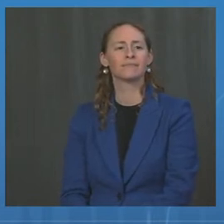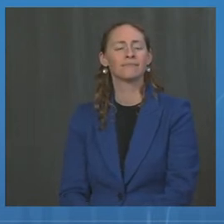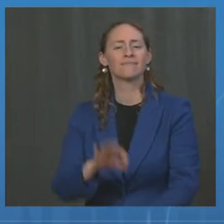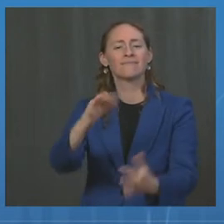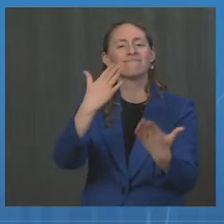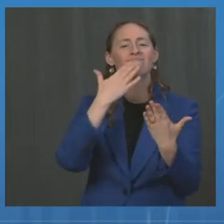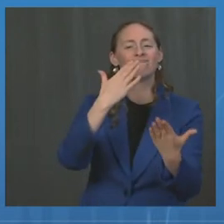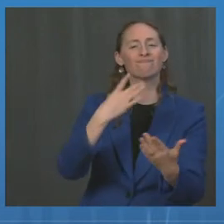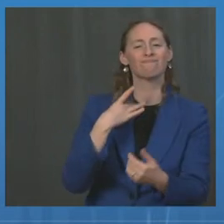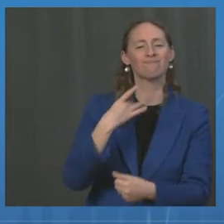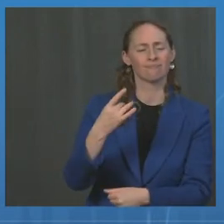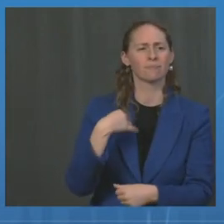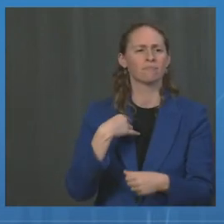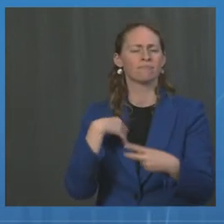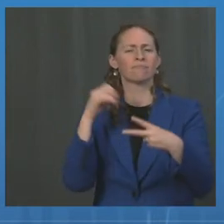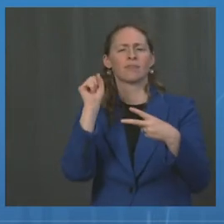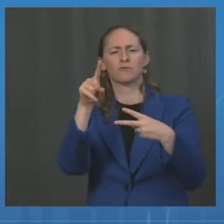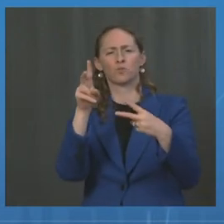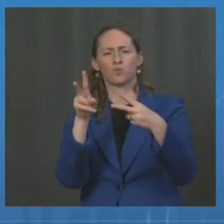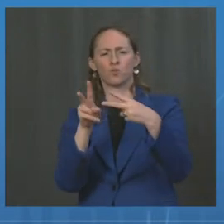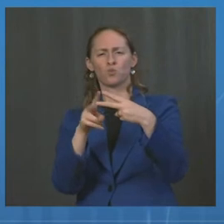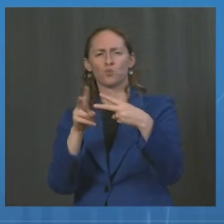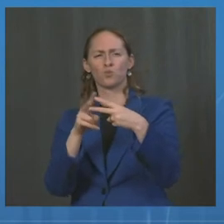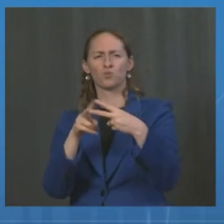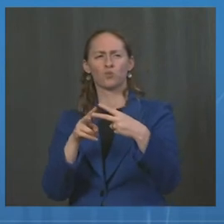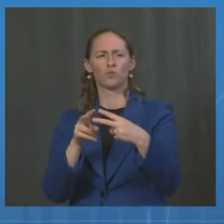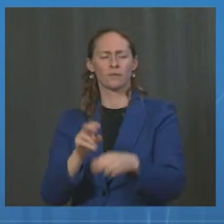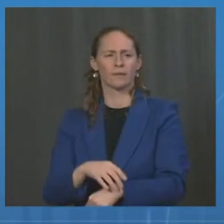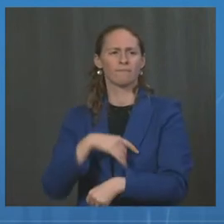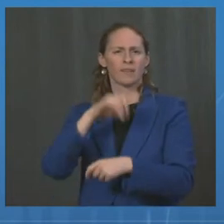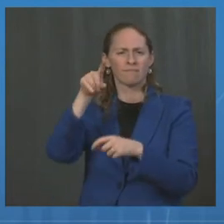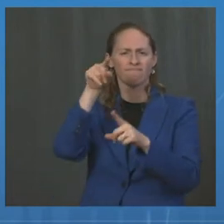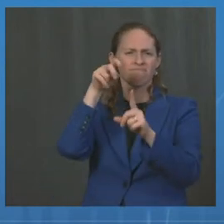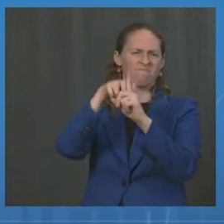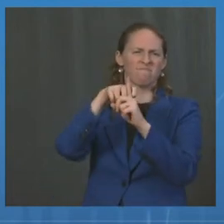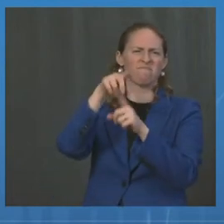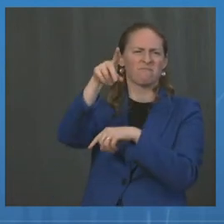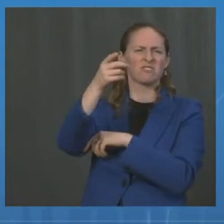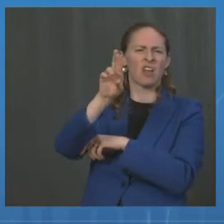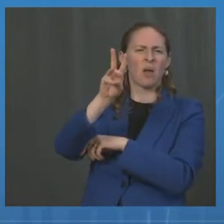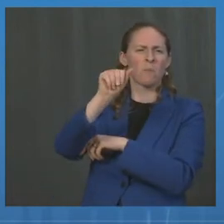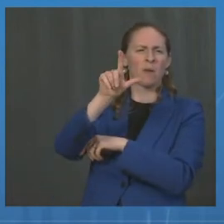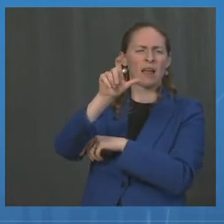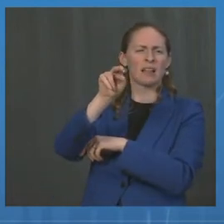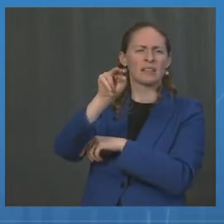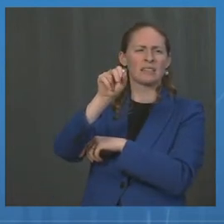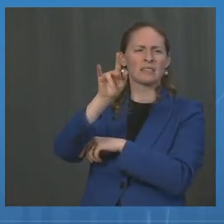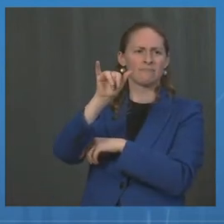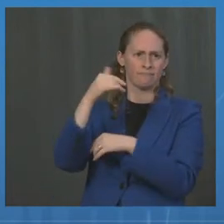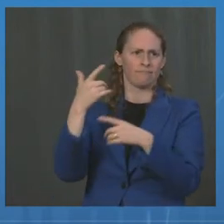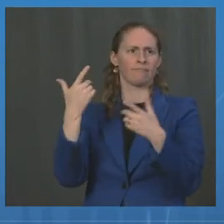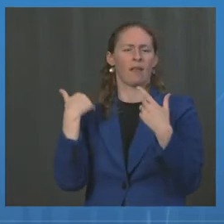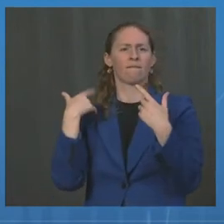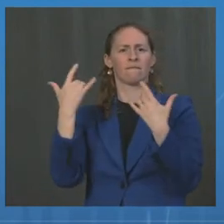questions. First, for Dr. Walensky, state health officials had a call earlier today, and